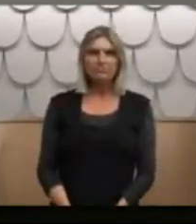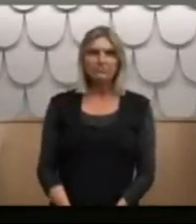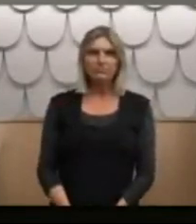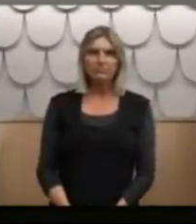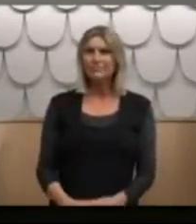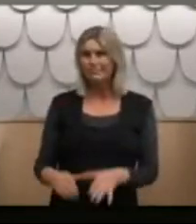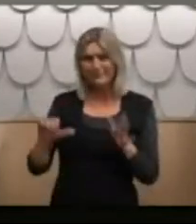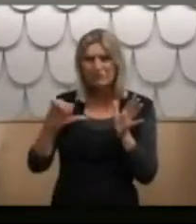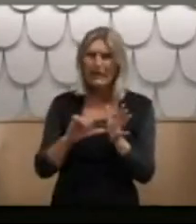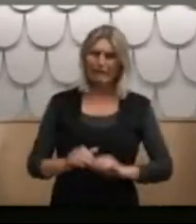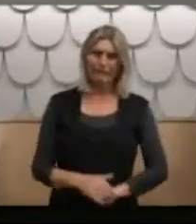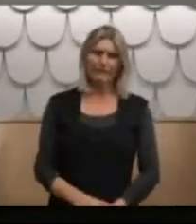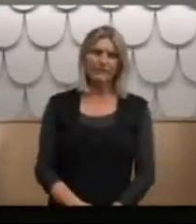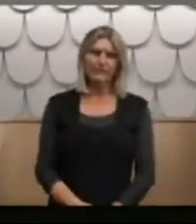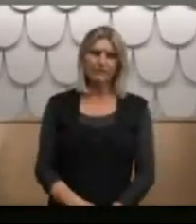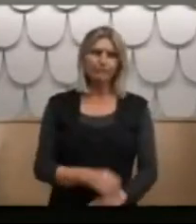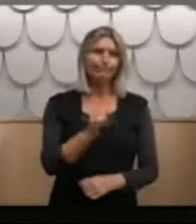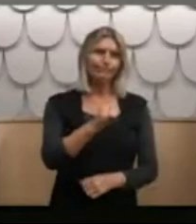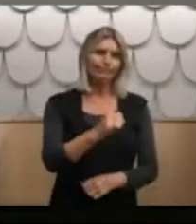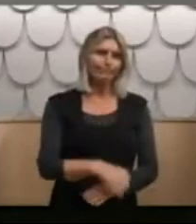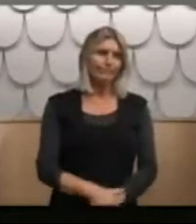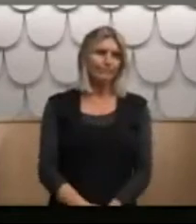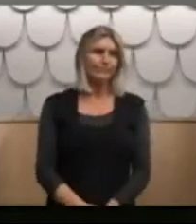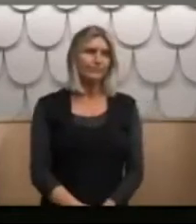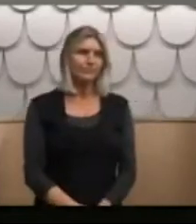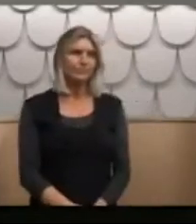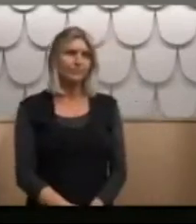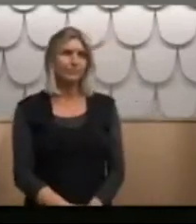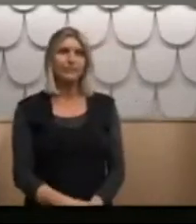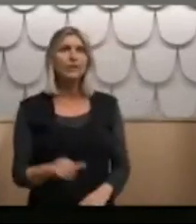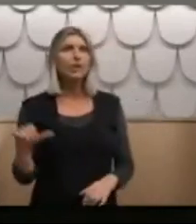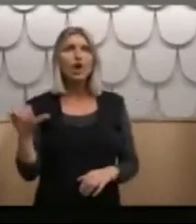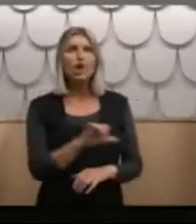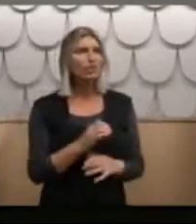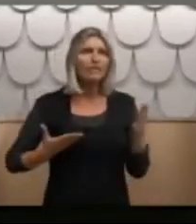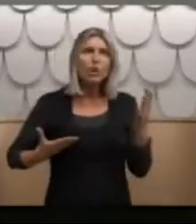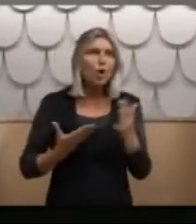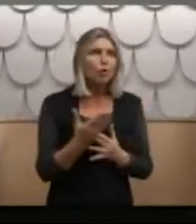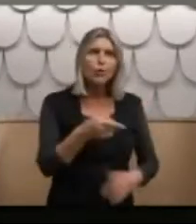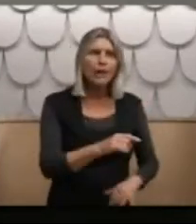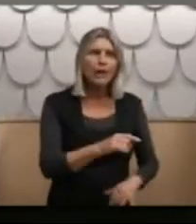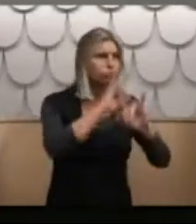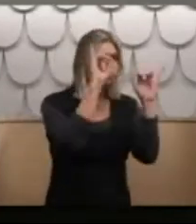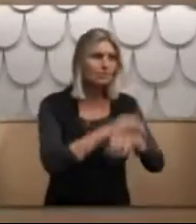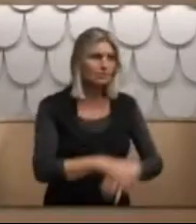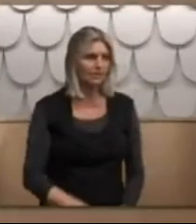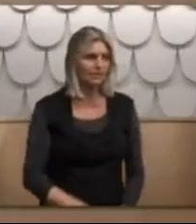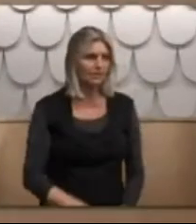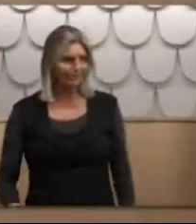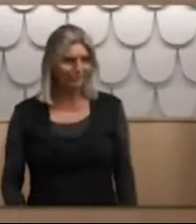It's very tough, isn't it? It was just – I shouldn't have had to be put through it. None of us should have been. No.